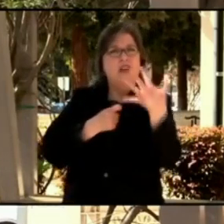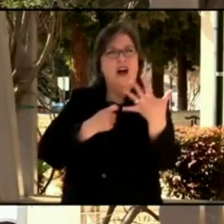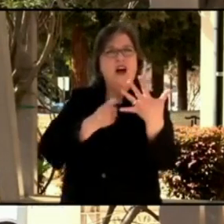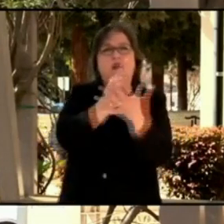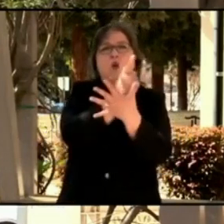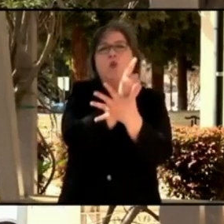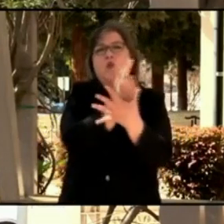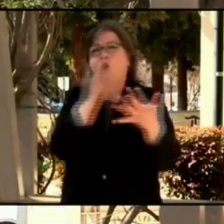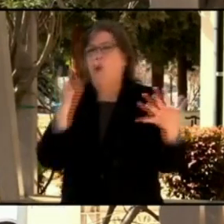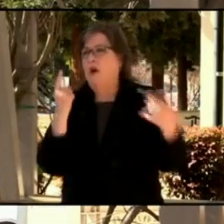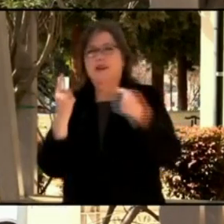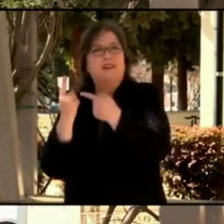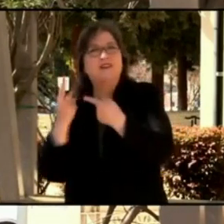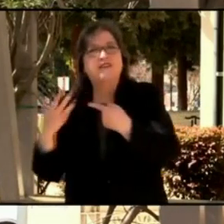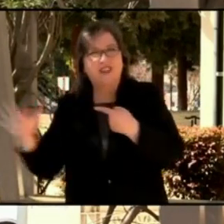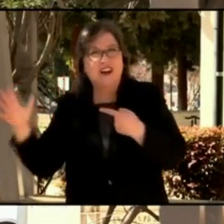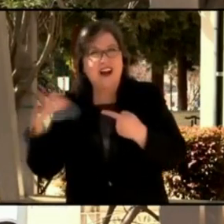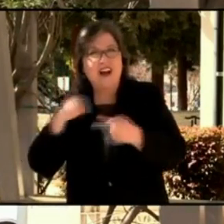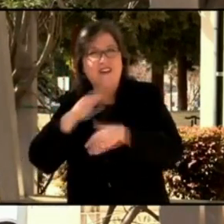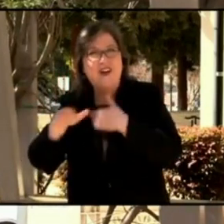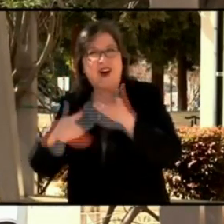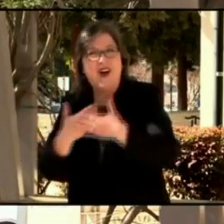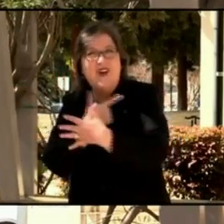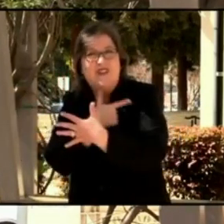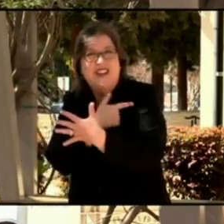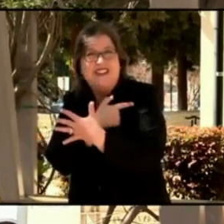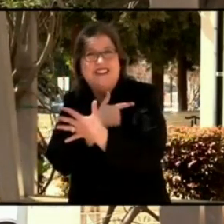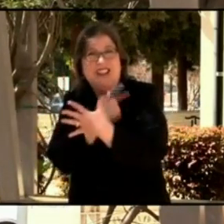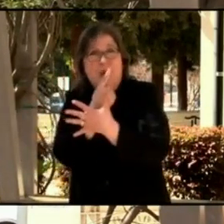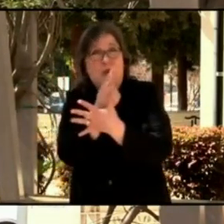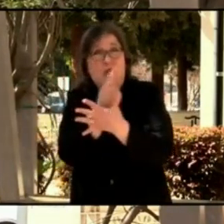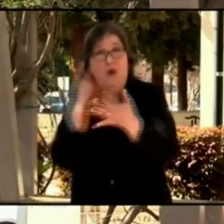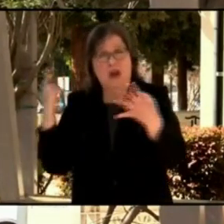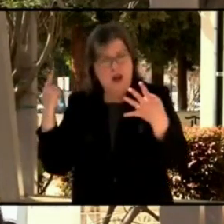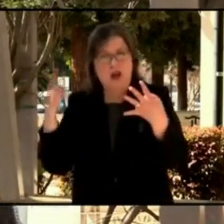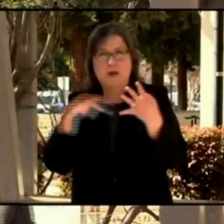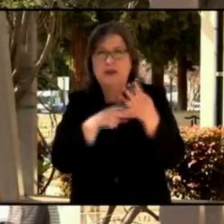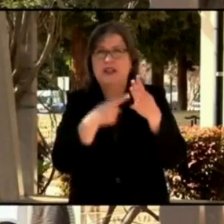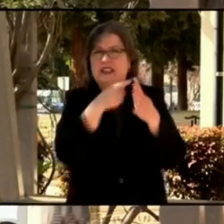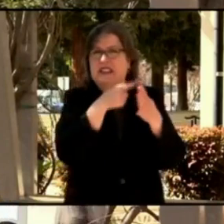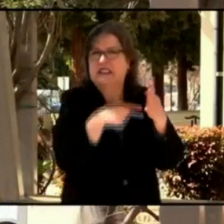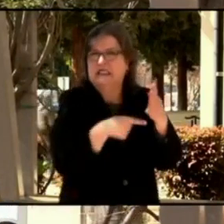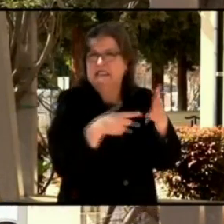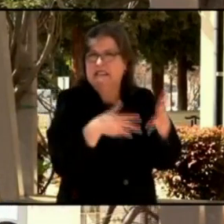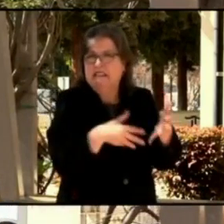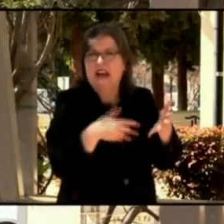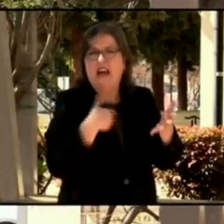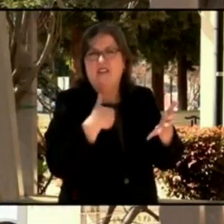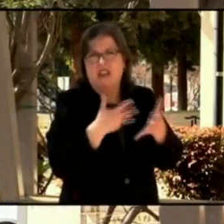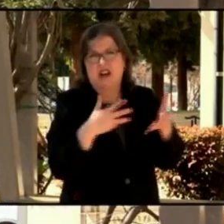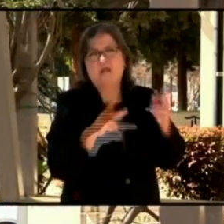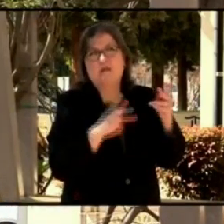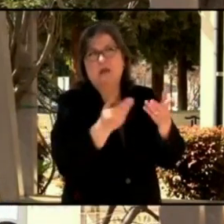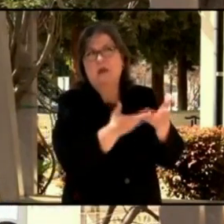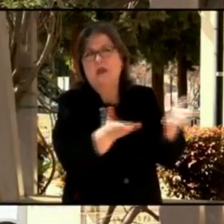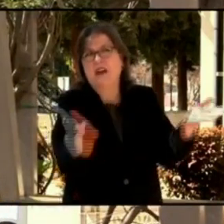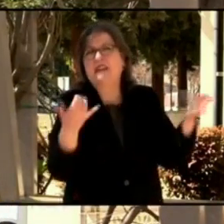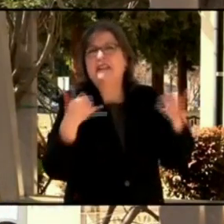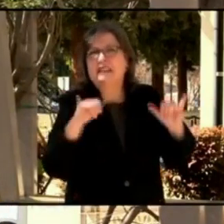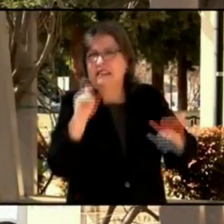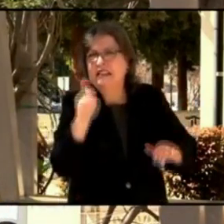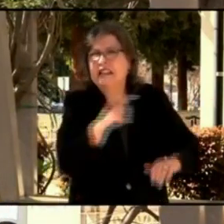mentioned, we really need to get people vaccinated. We know that there is a limiting factor of how much vaccine we have. So again,